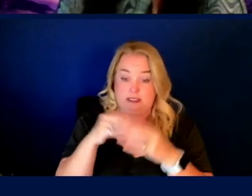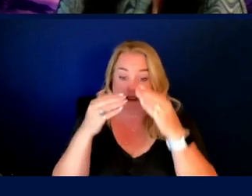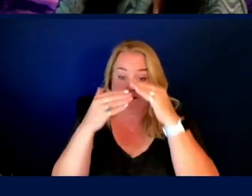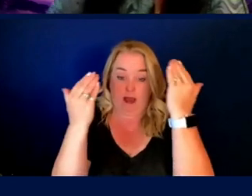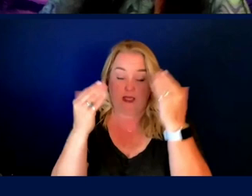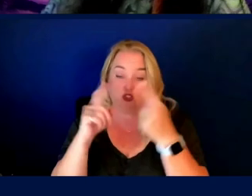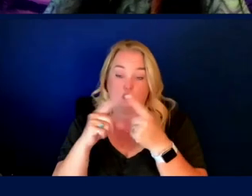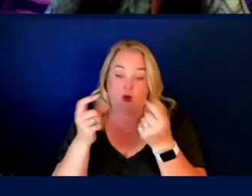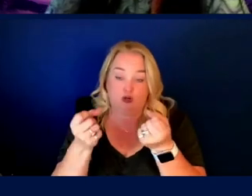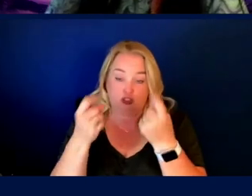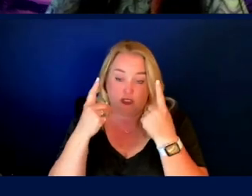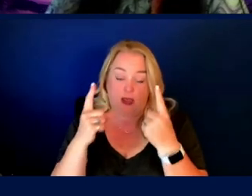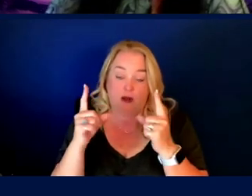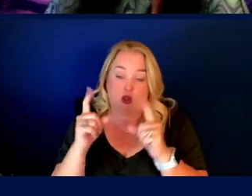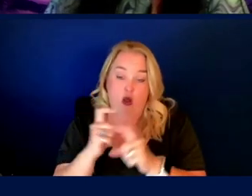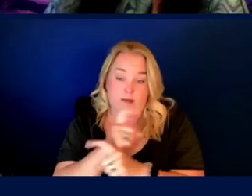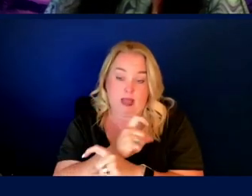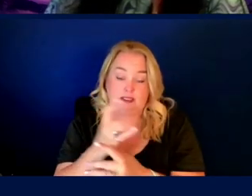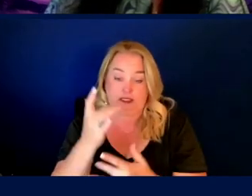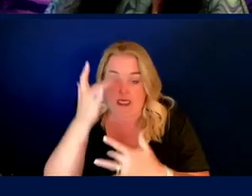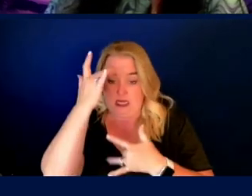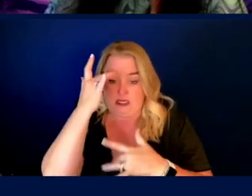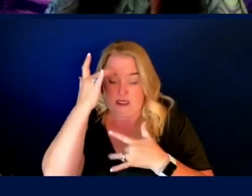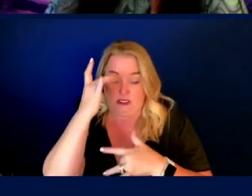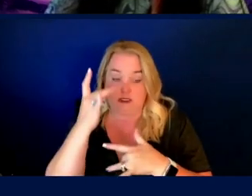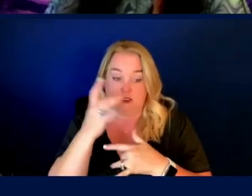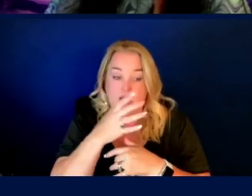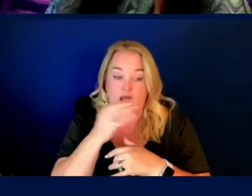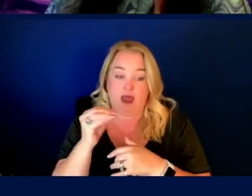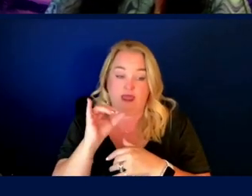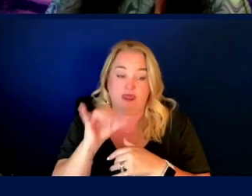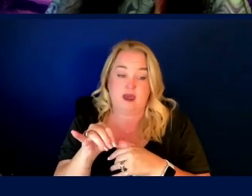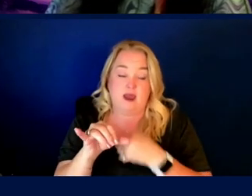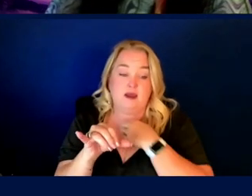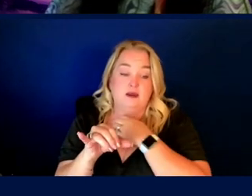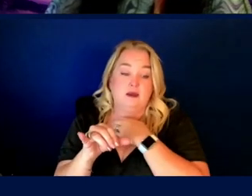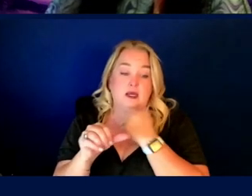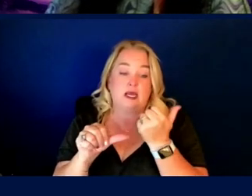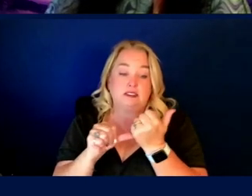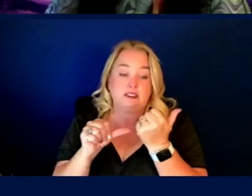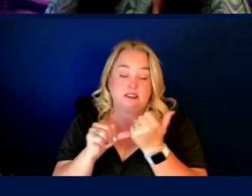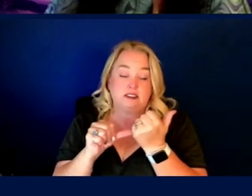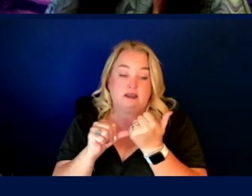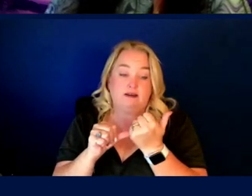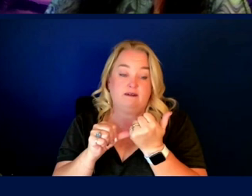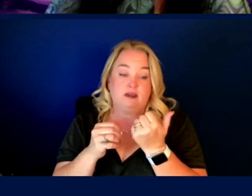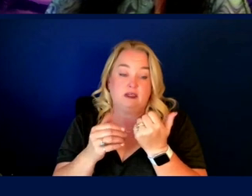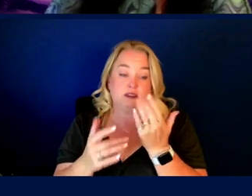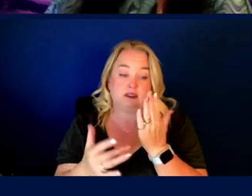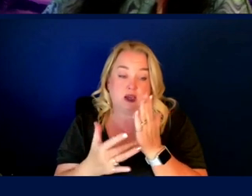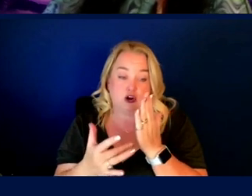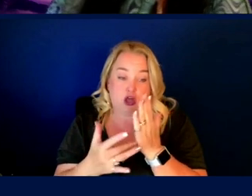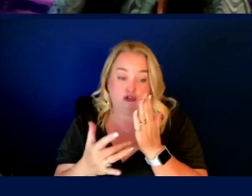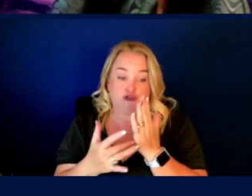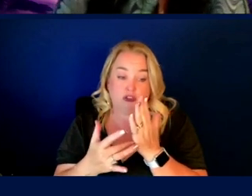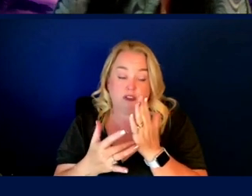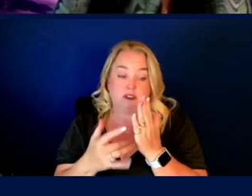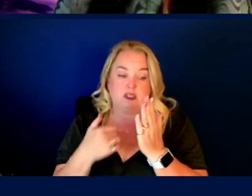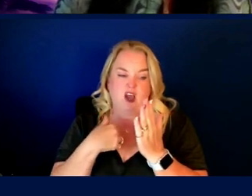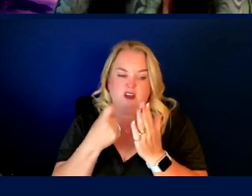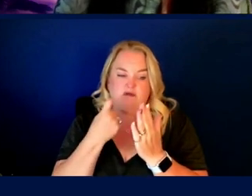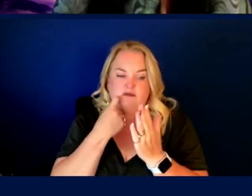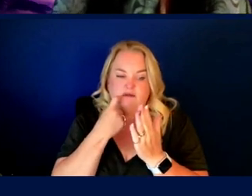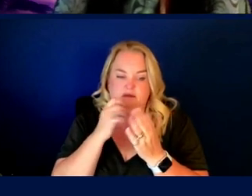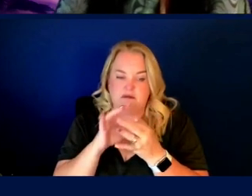illness over time? the development of resource efficient assistive technologies and components of the assistive technologies, as I spoke about